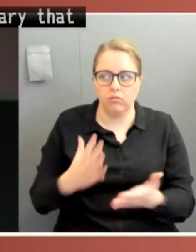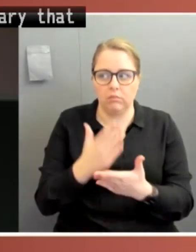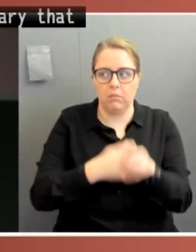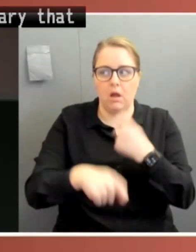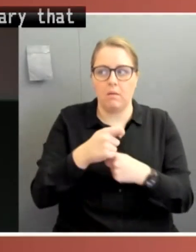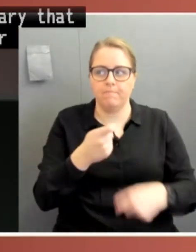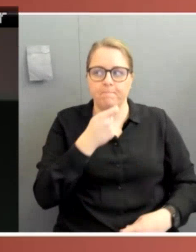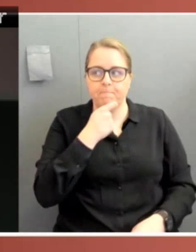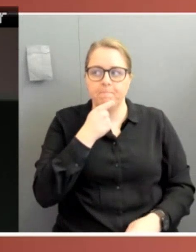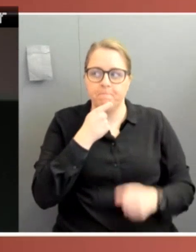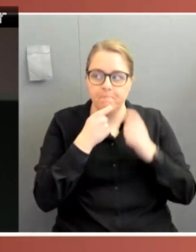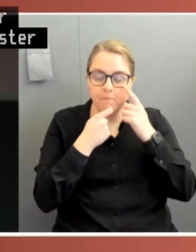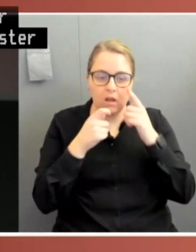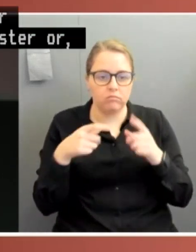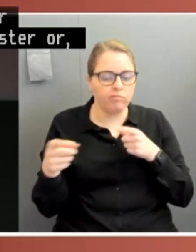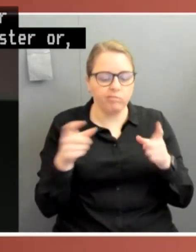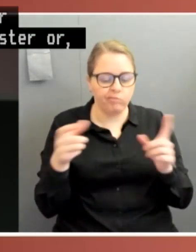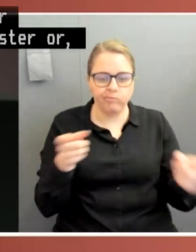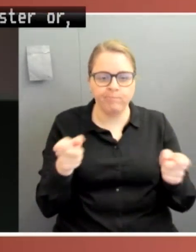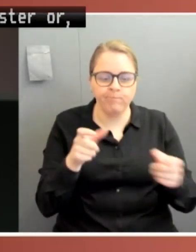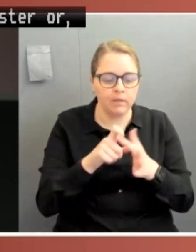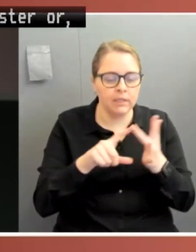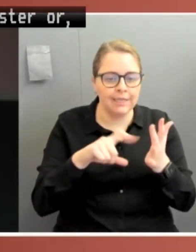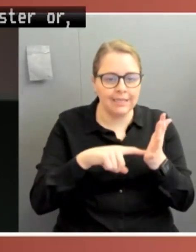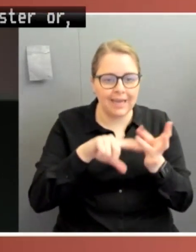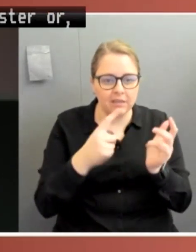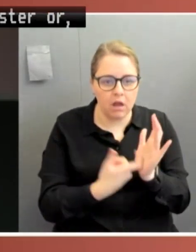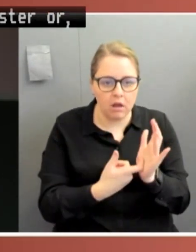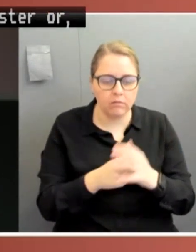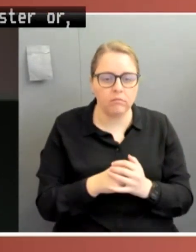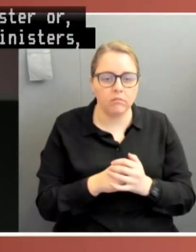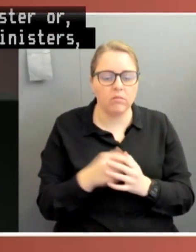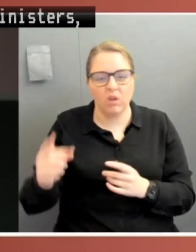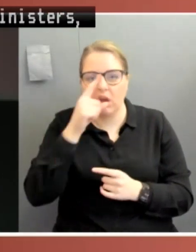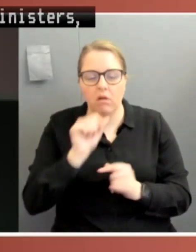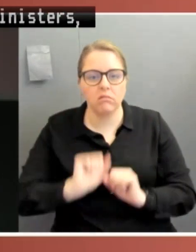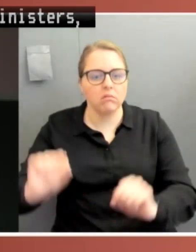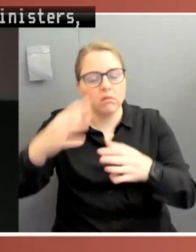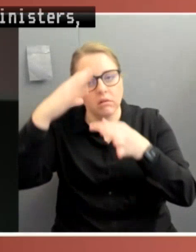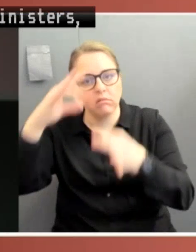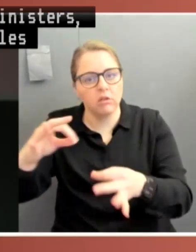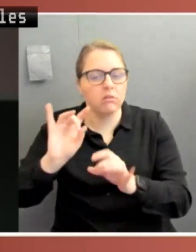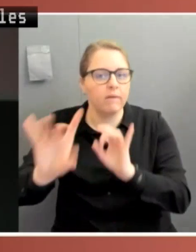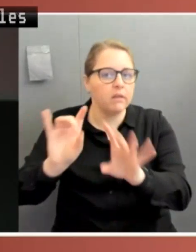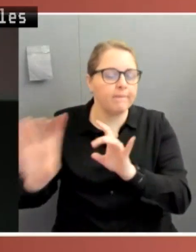case two Health Ministers, the power to make these rules without disallowance and to override any other law.